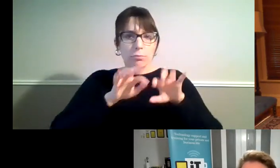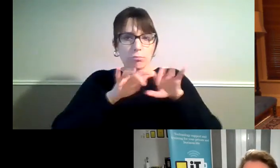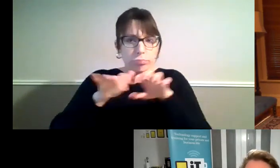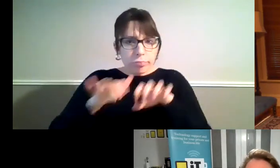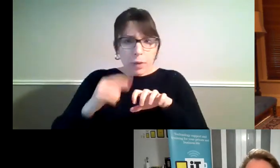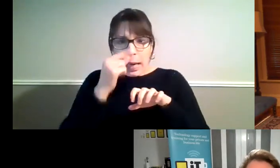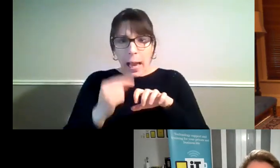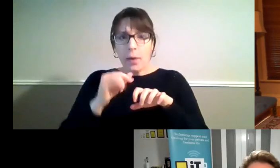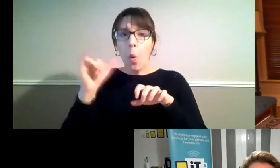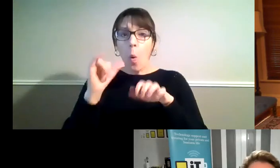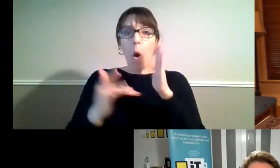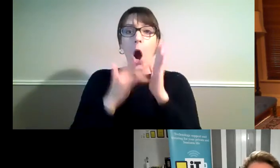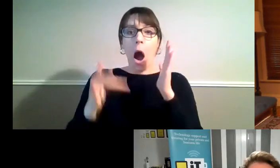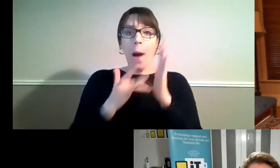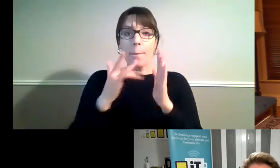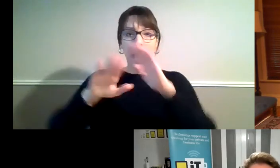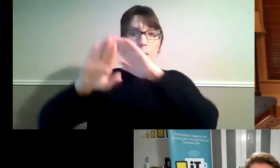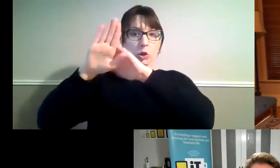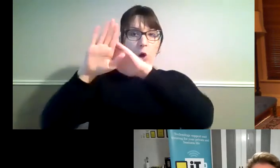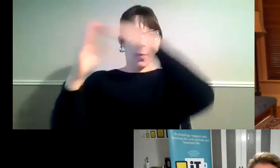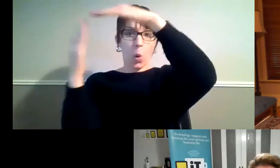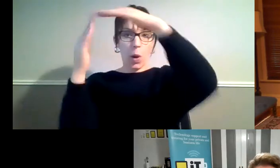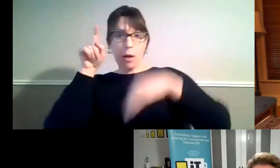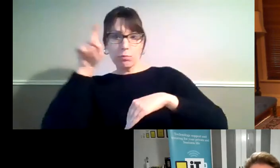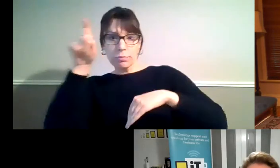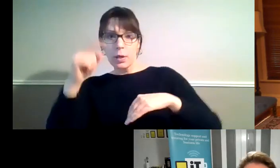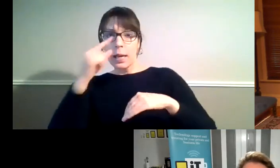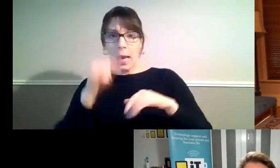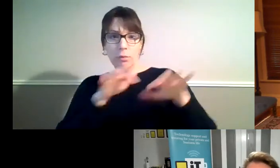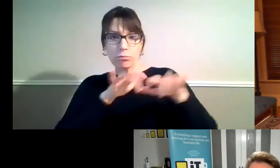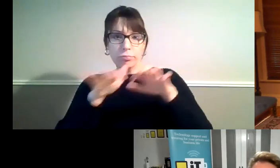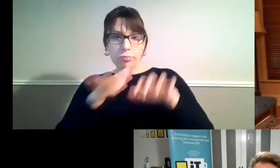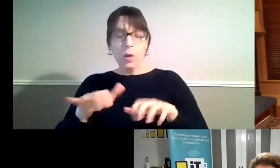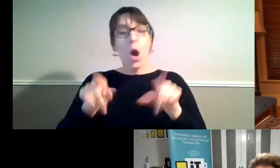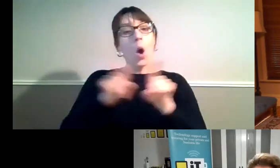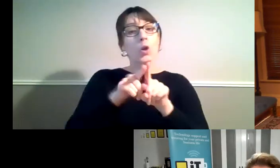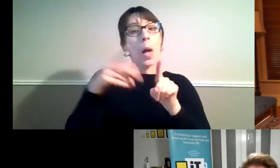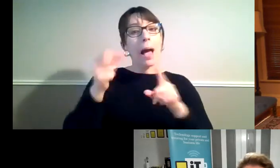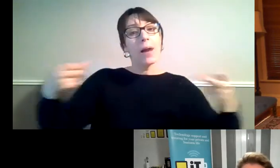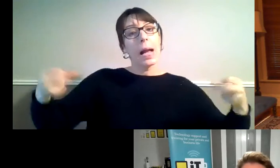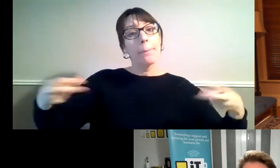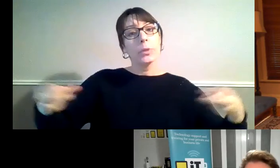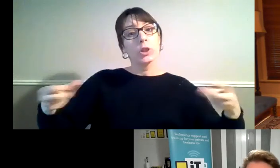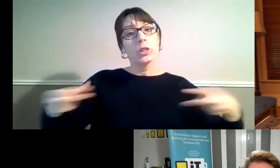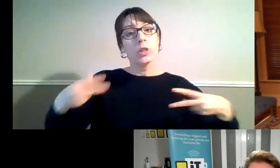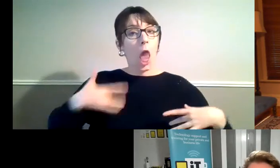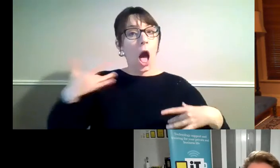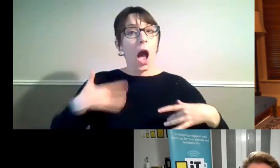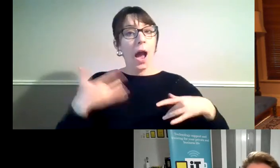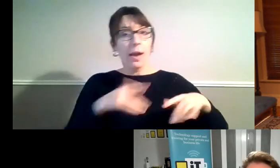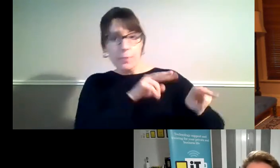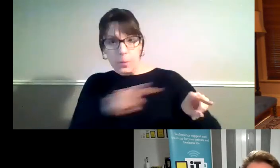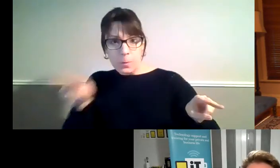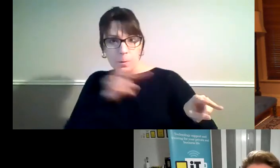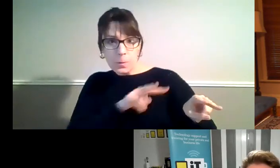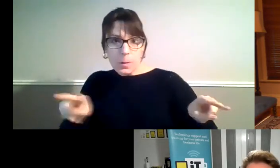tablet. Hopefully you're familiar with that. We also have the live captions happening at the bottom of the screen. If you haven't got